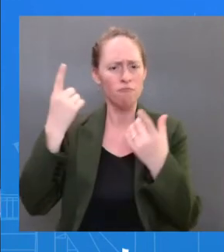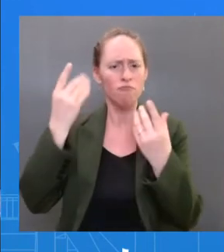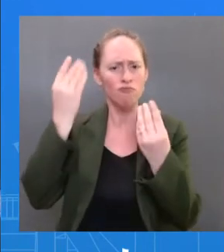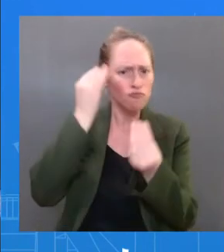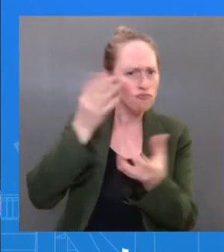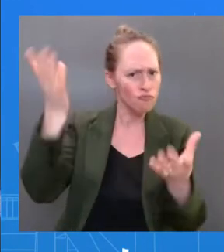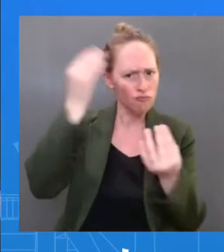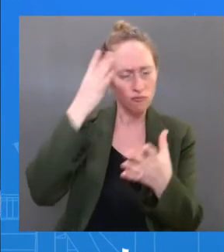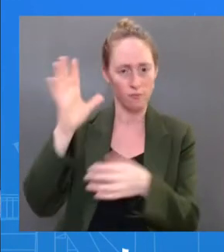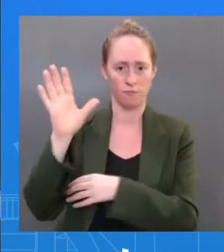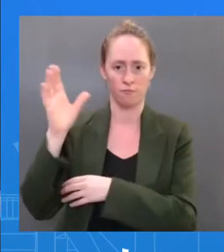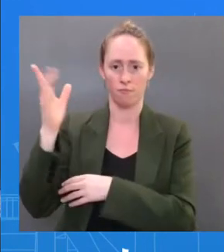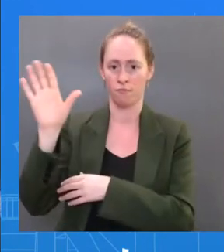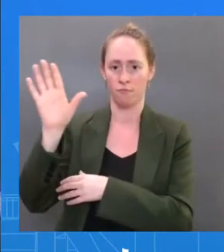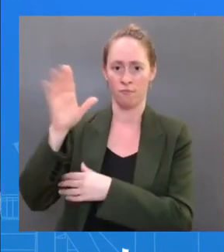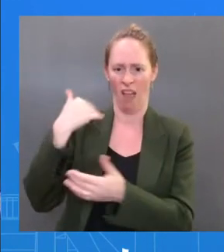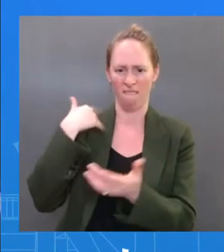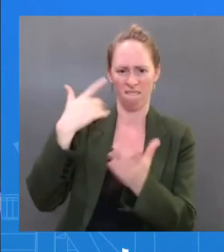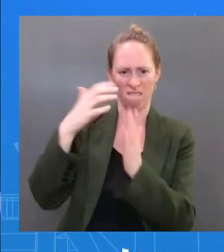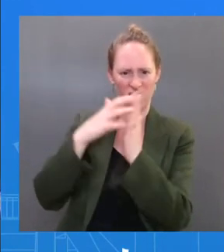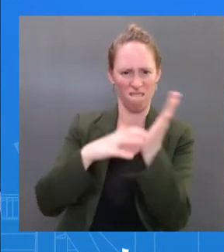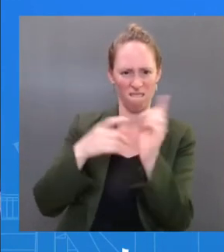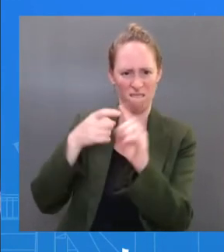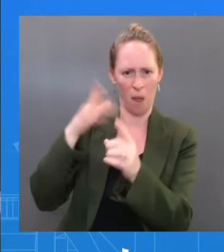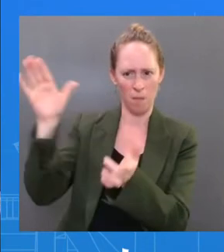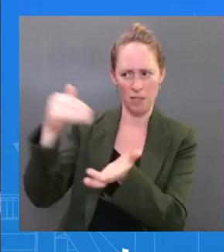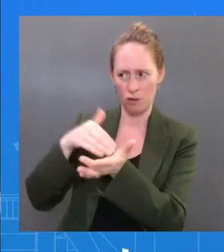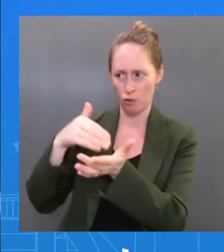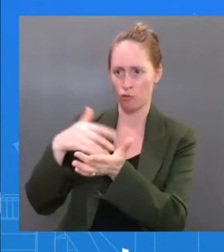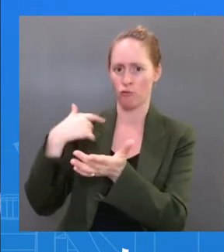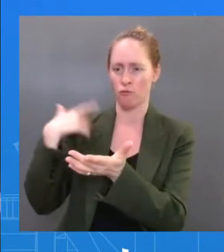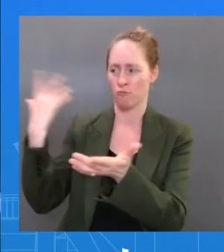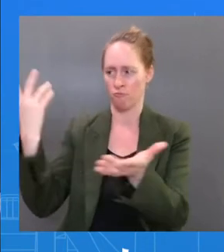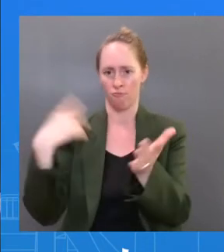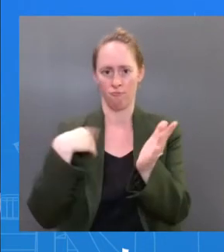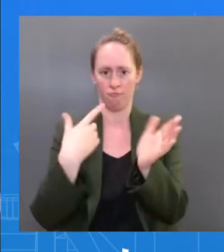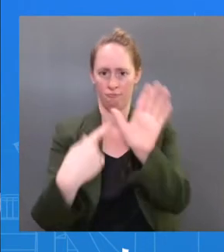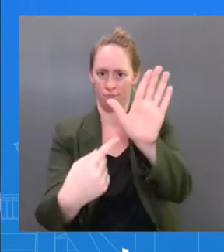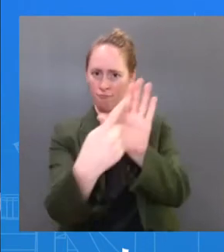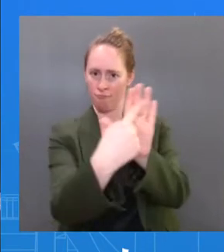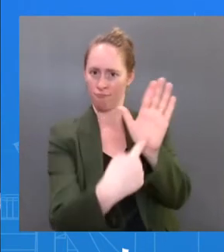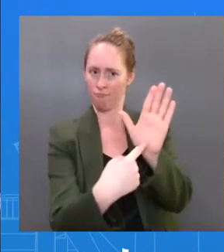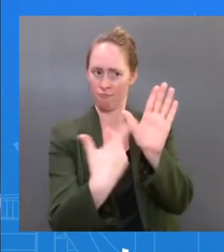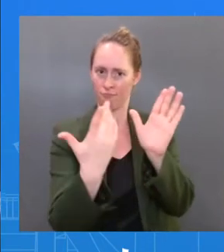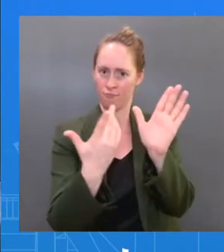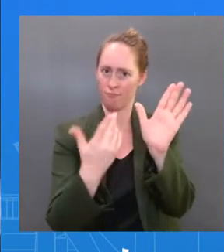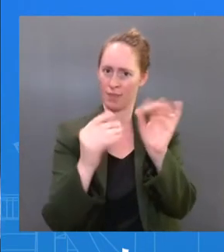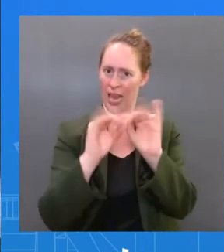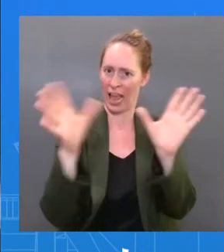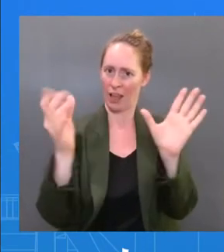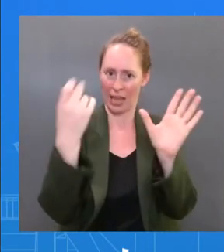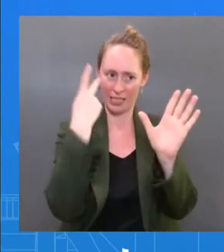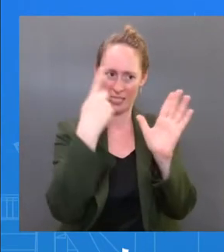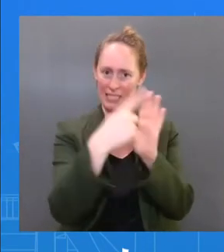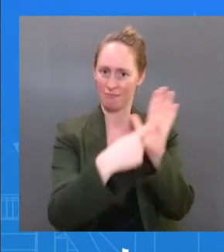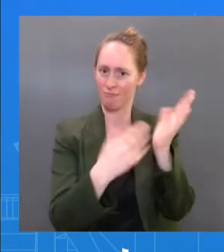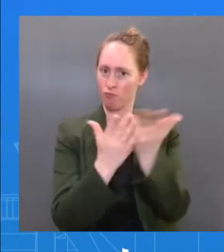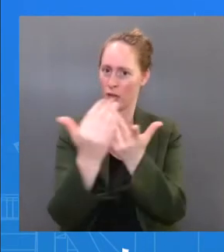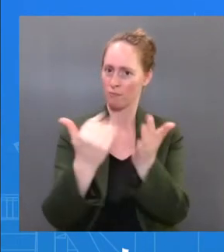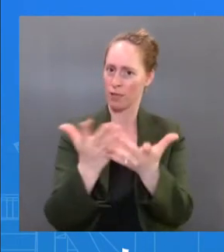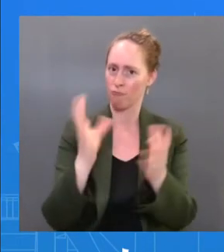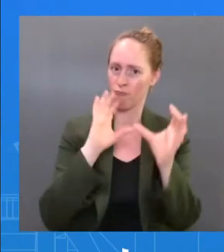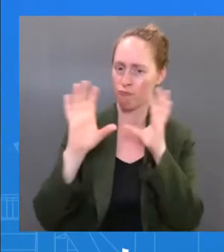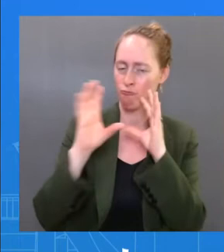to put out the information. So we were transparent in giving out the statement. We were transparent in sending out the letter. And we will have daily